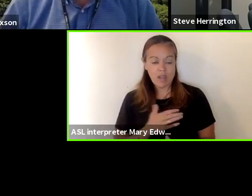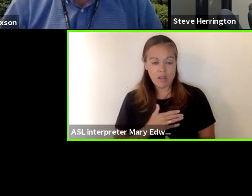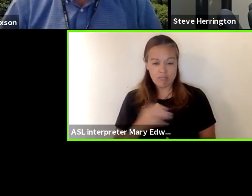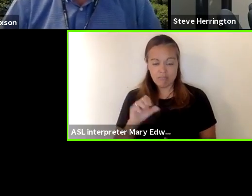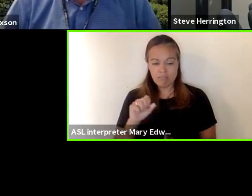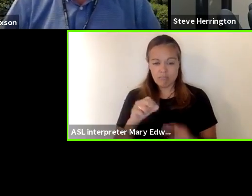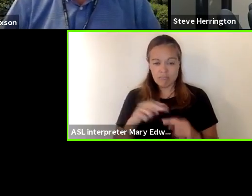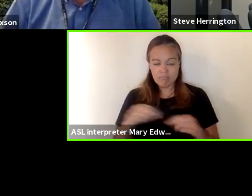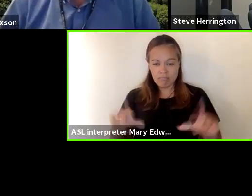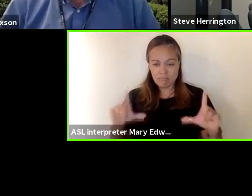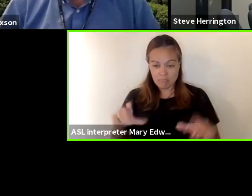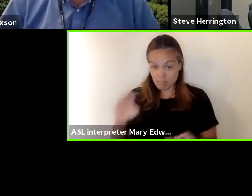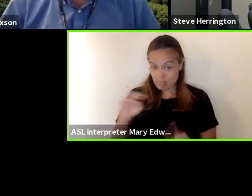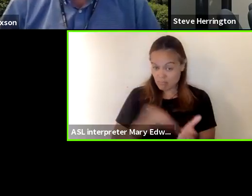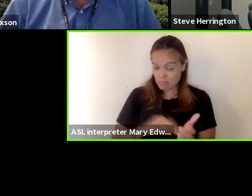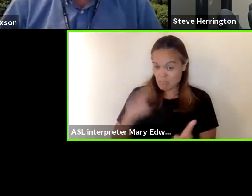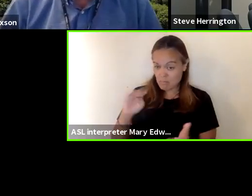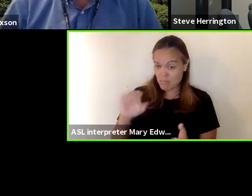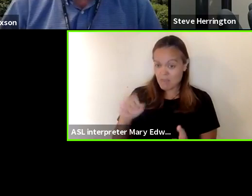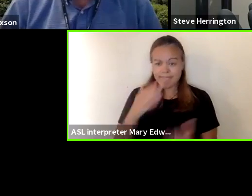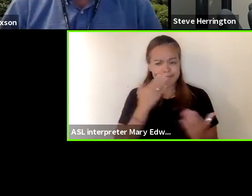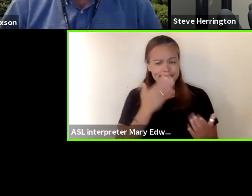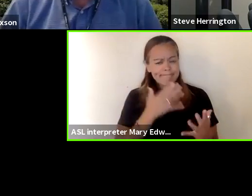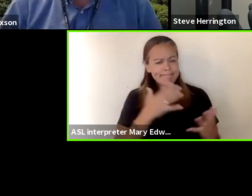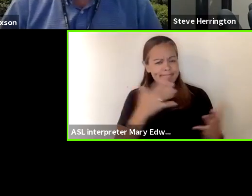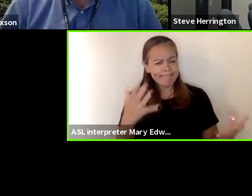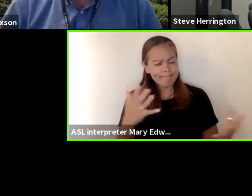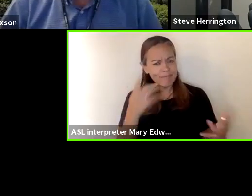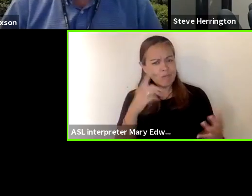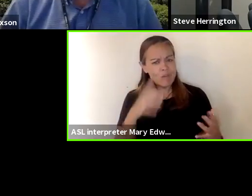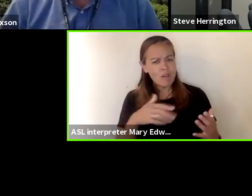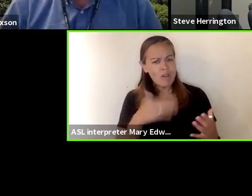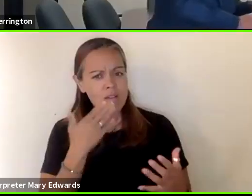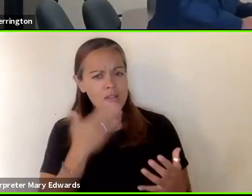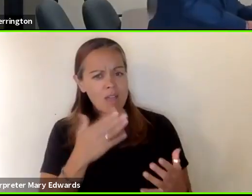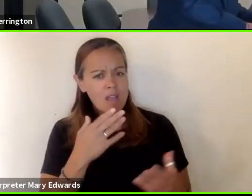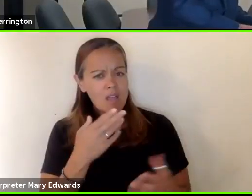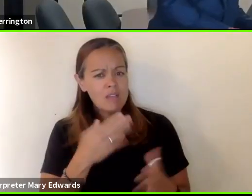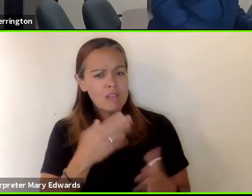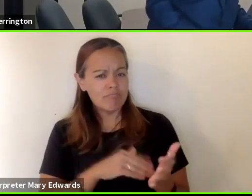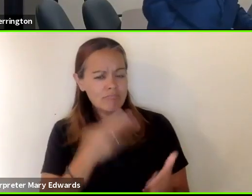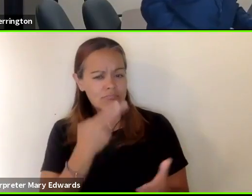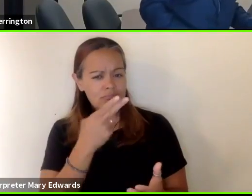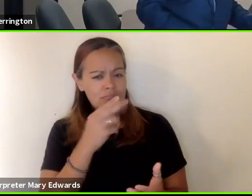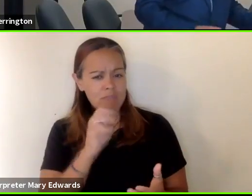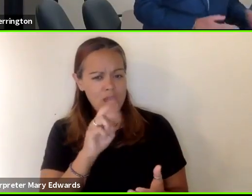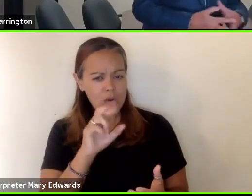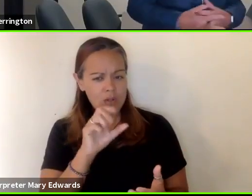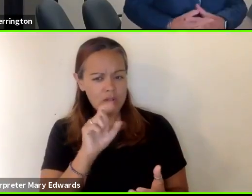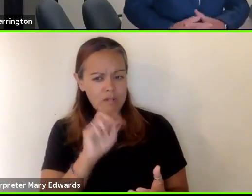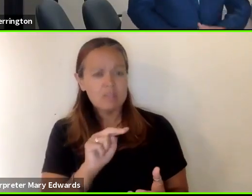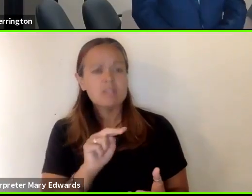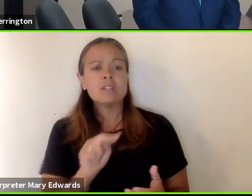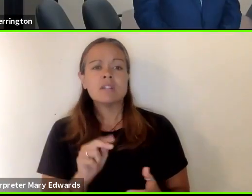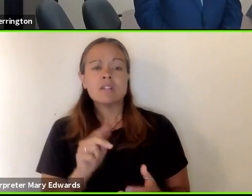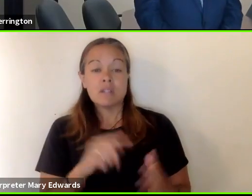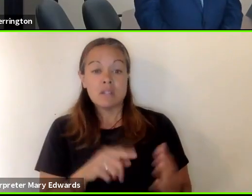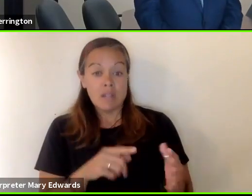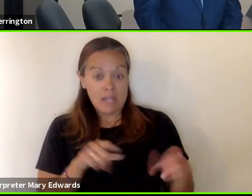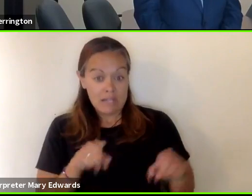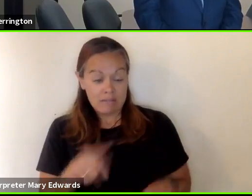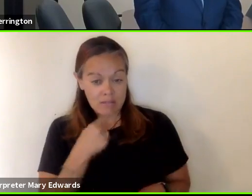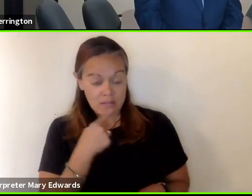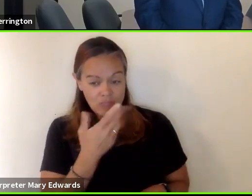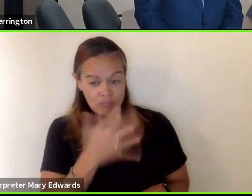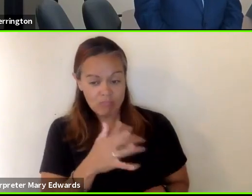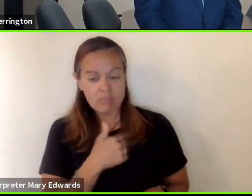great uh thank you so much paul and thank you dr harrington as dr harrington said the public